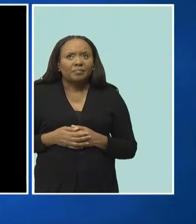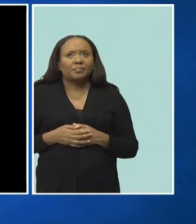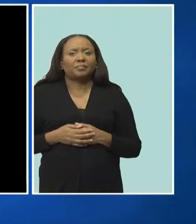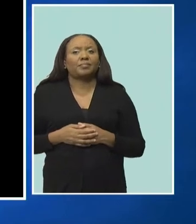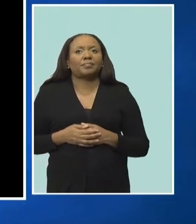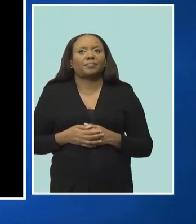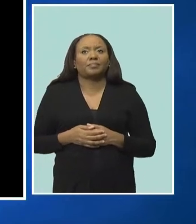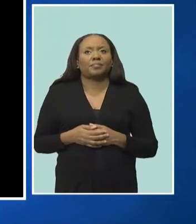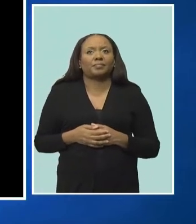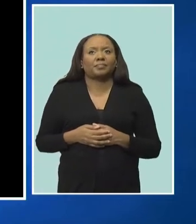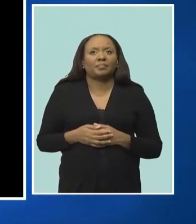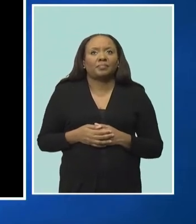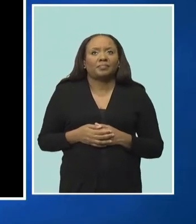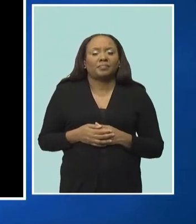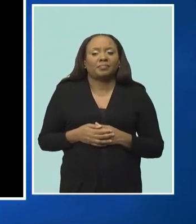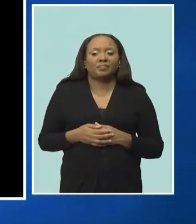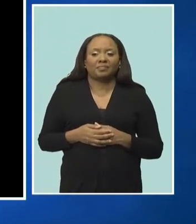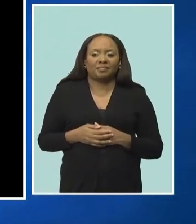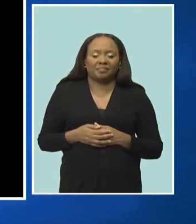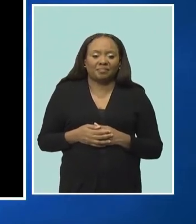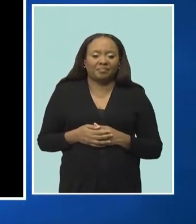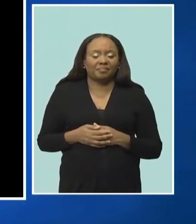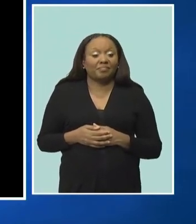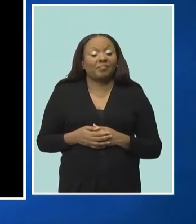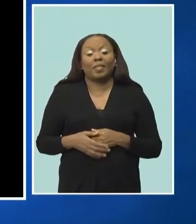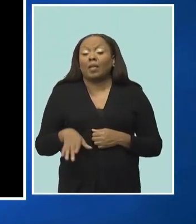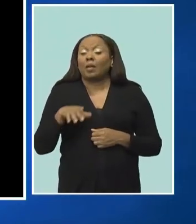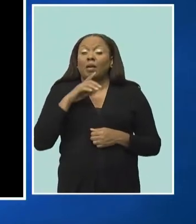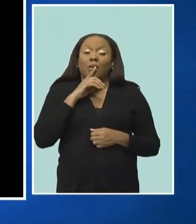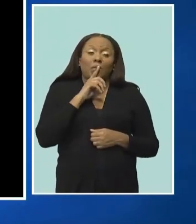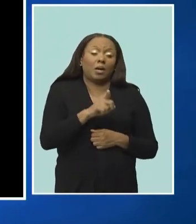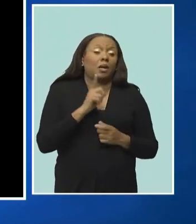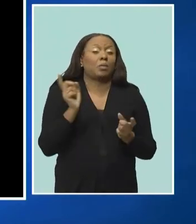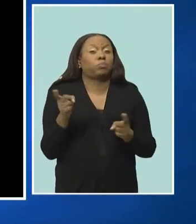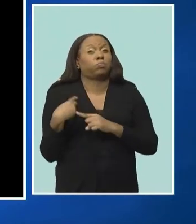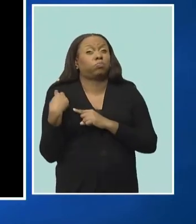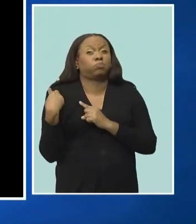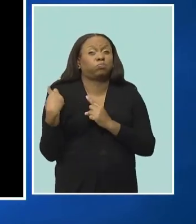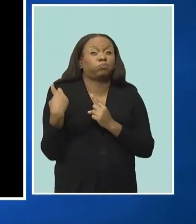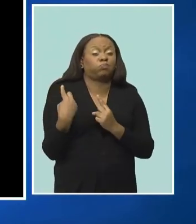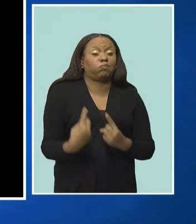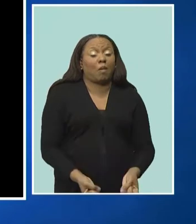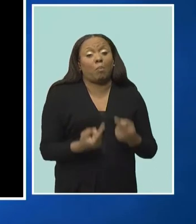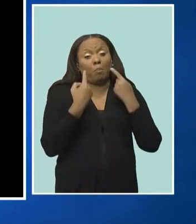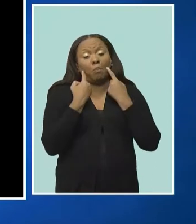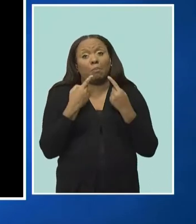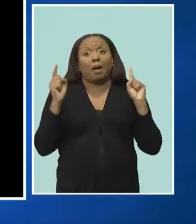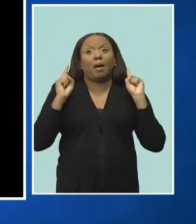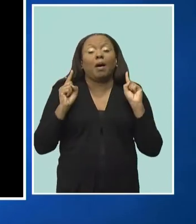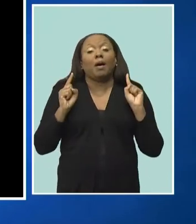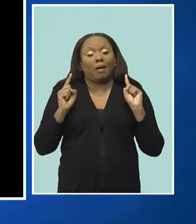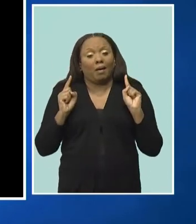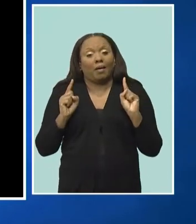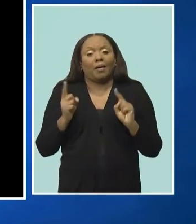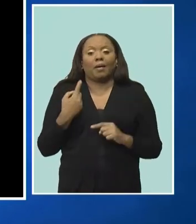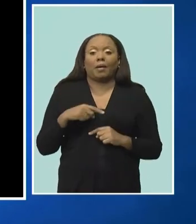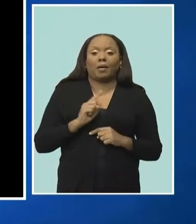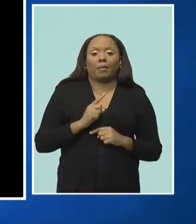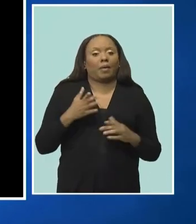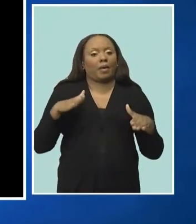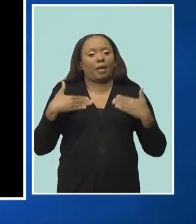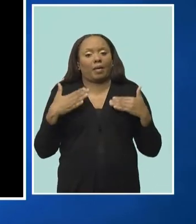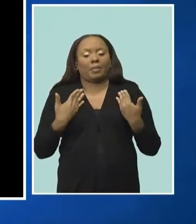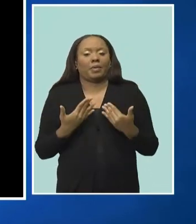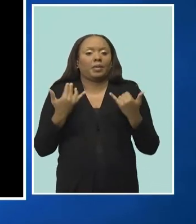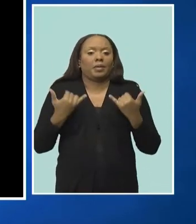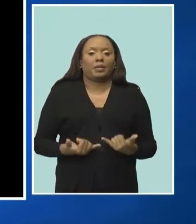Well, this is long in coming. We are glad that the requisite legislation is now put in